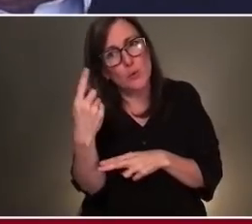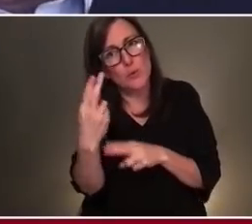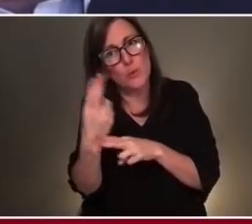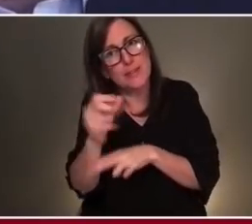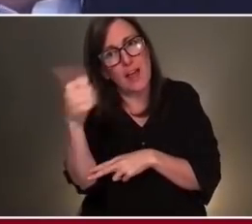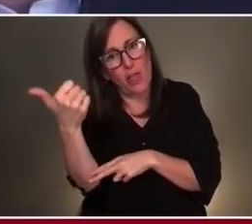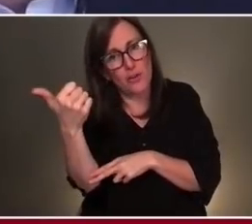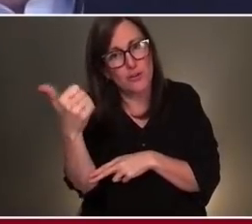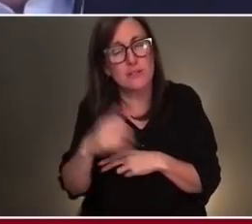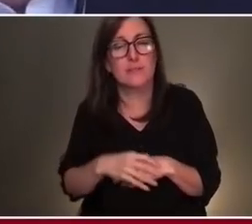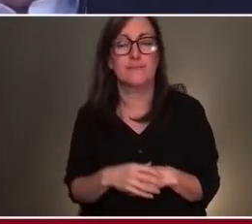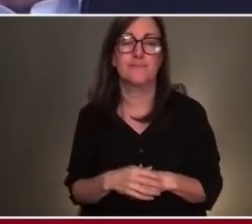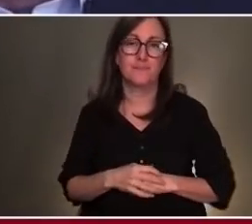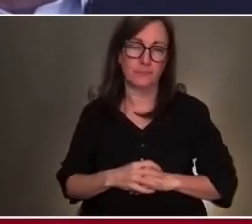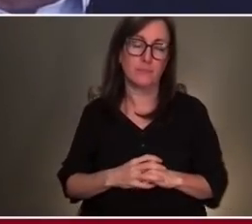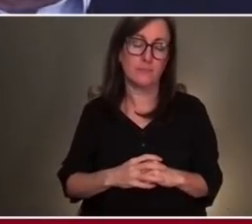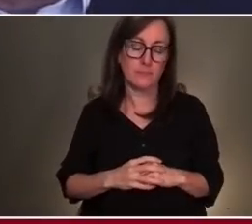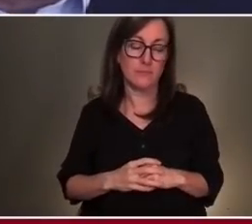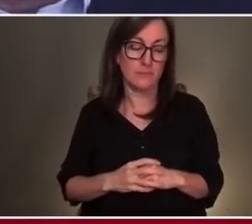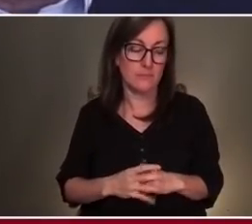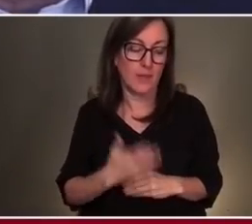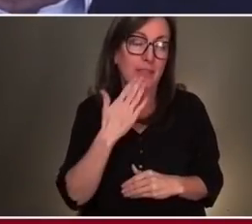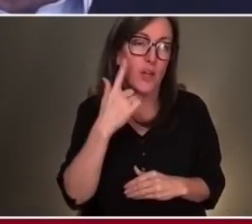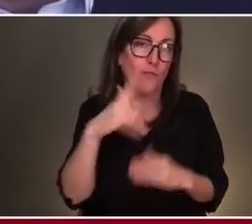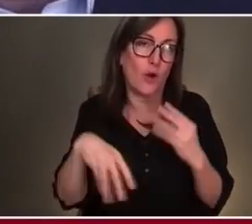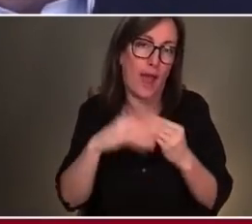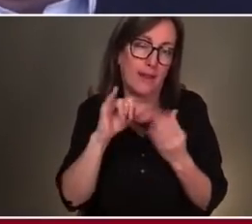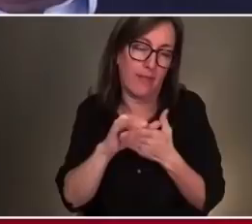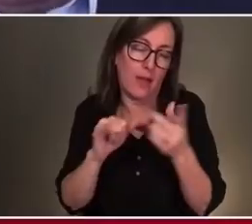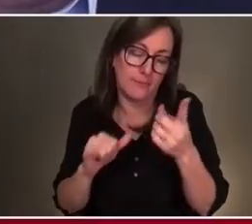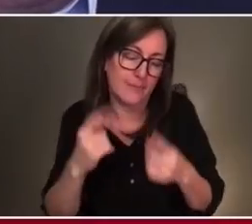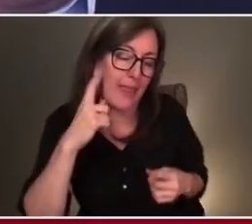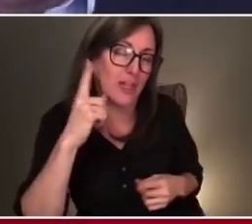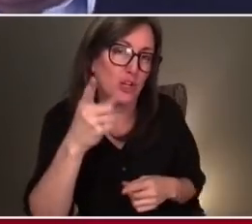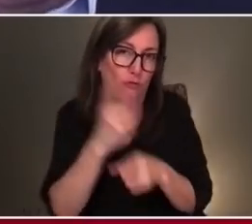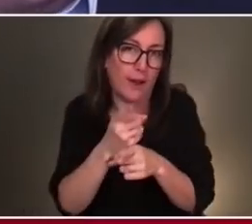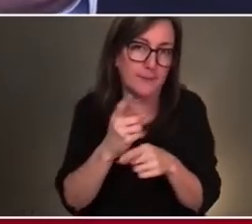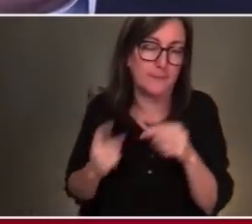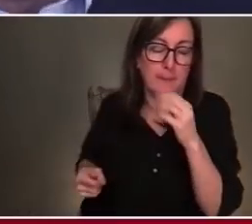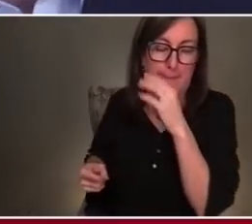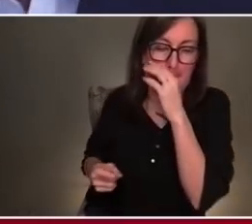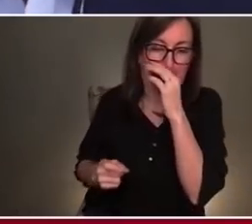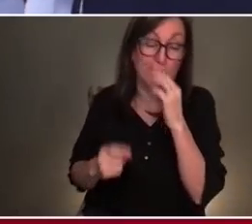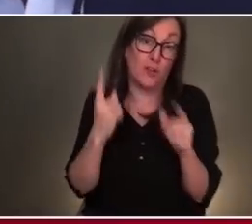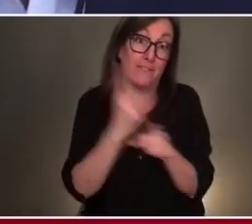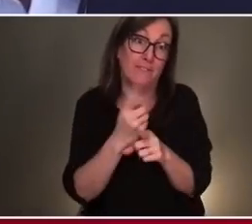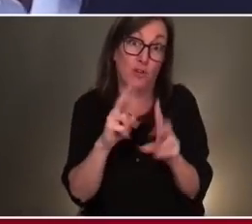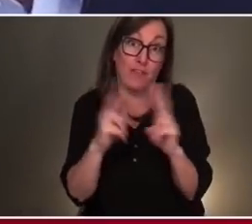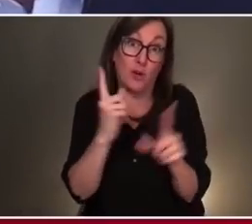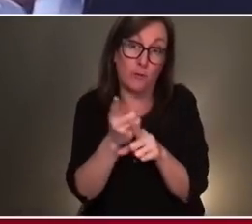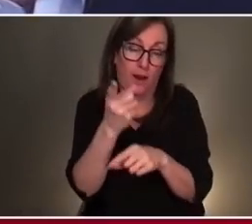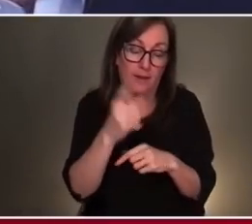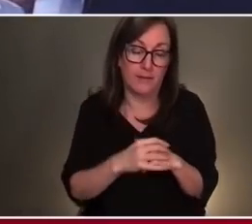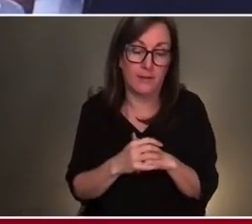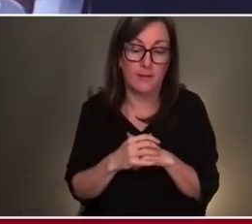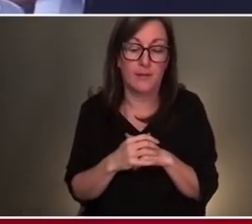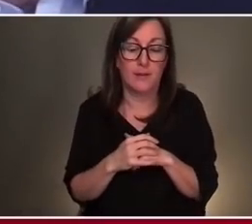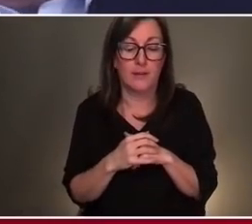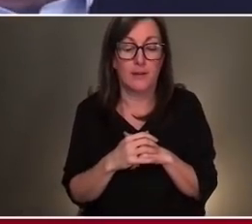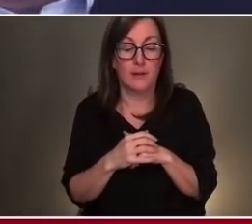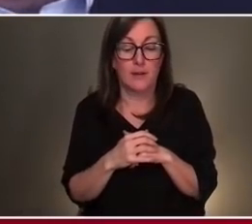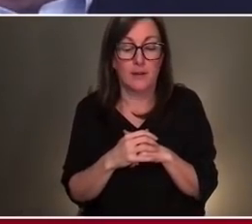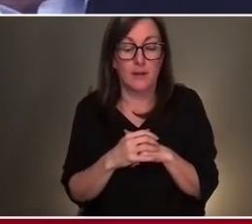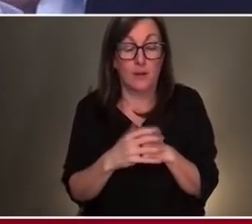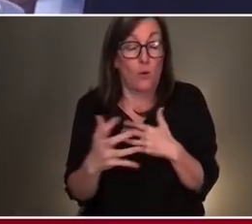and thank you for, for adding that context because I think you're actually right. Very, very right. You know, wherever we